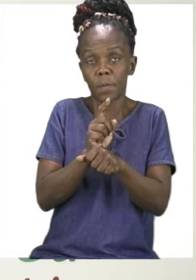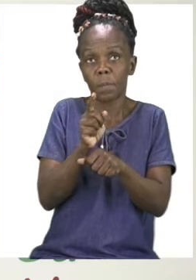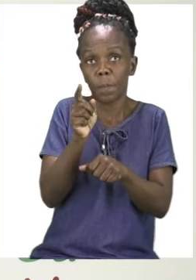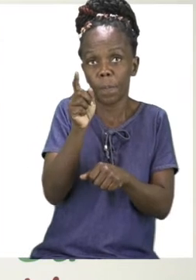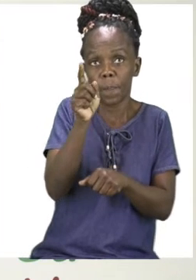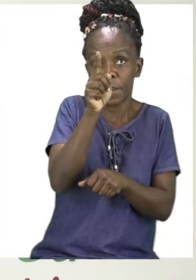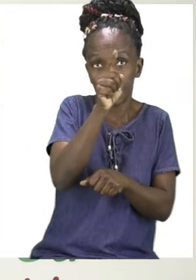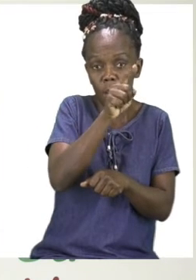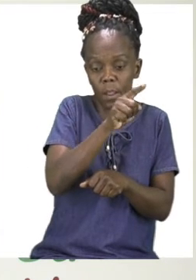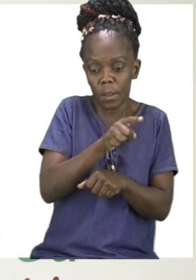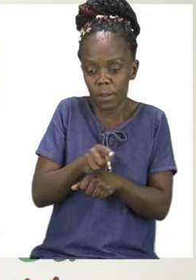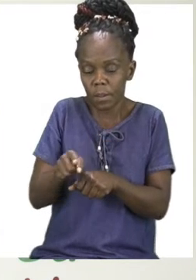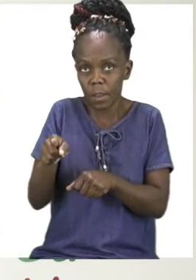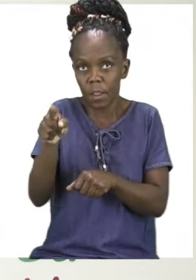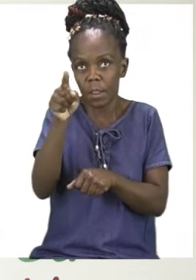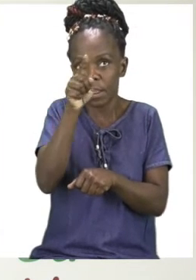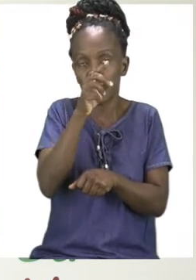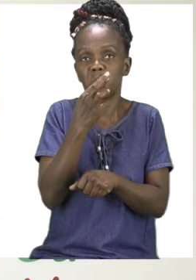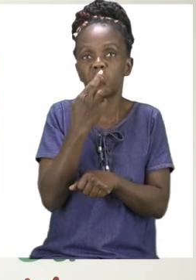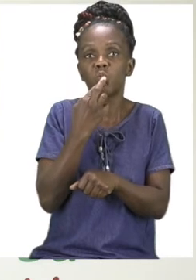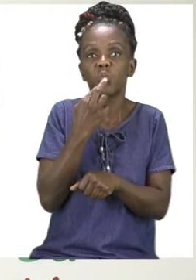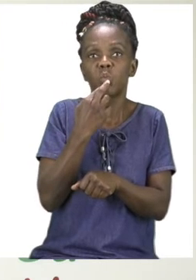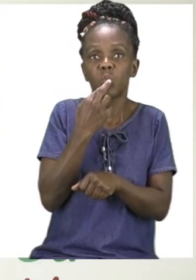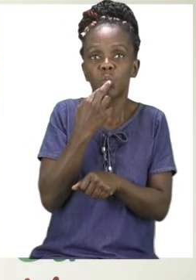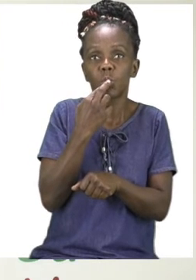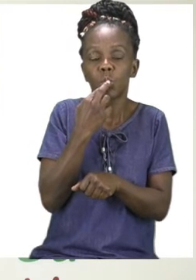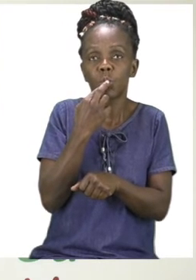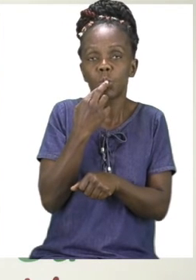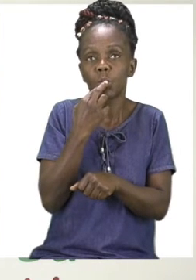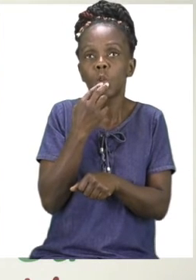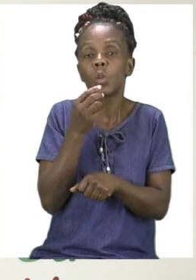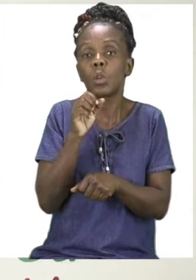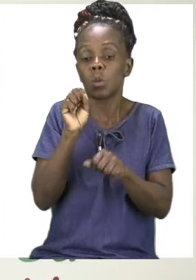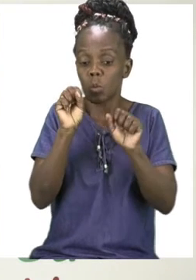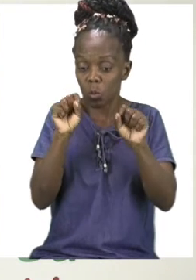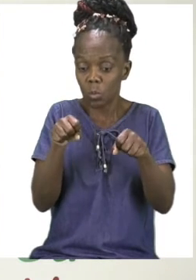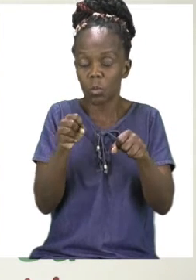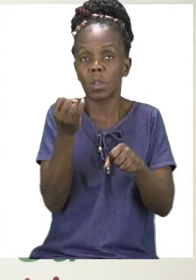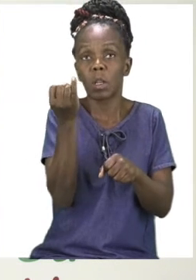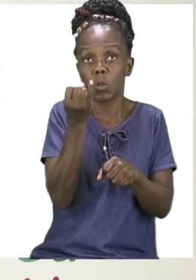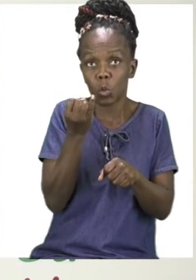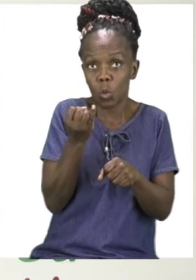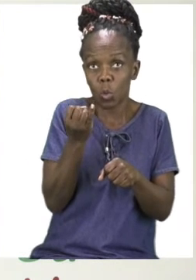Just like the red one. So I want you to draw a circle.